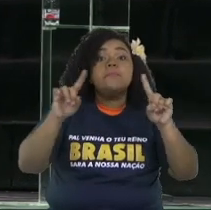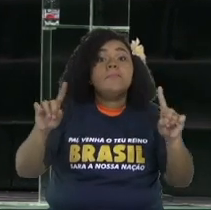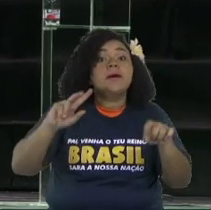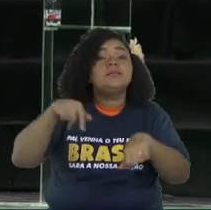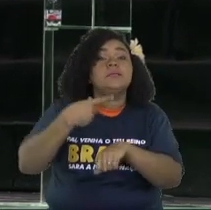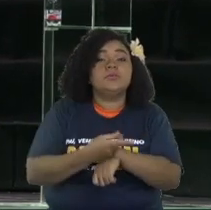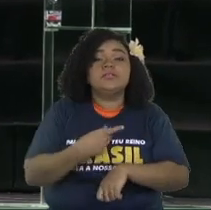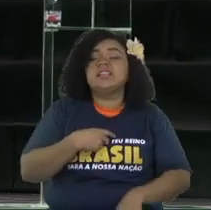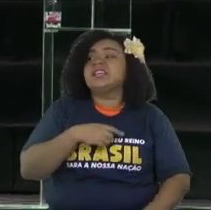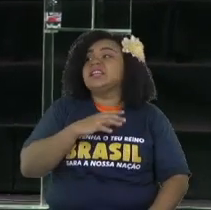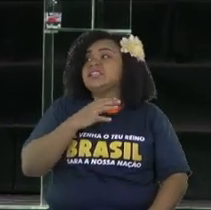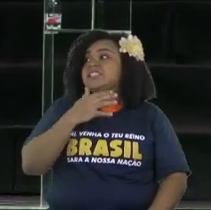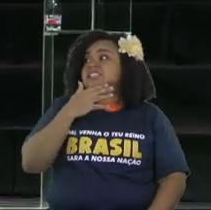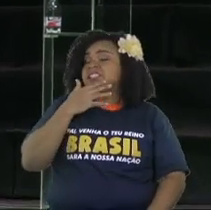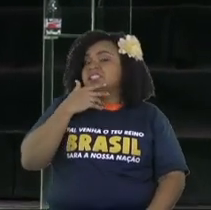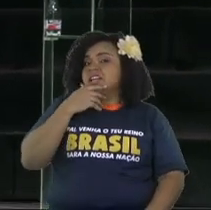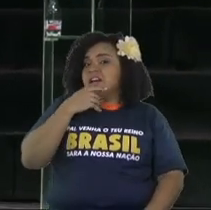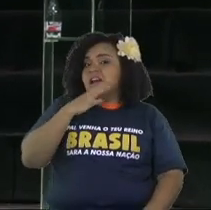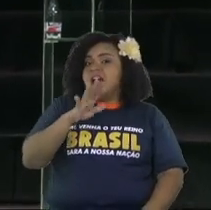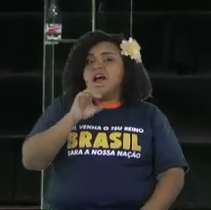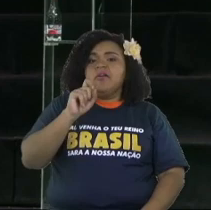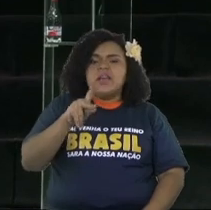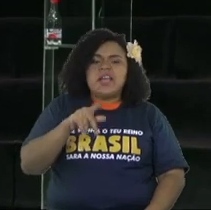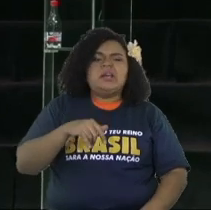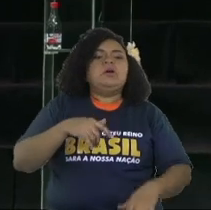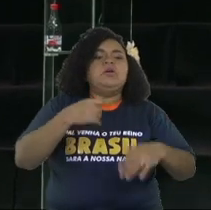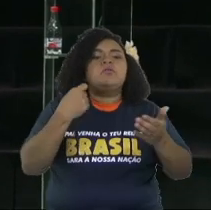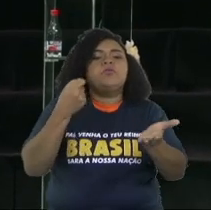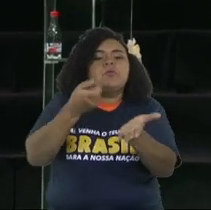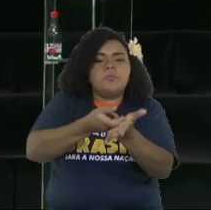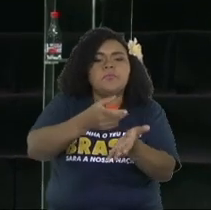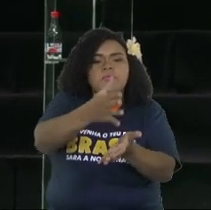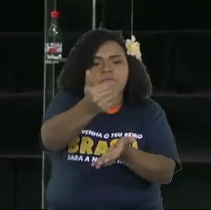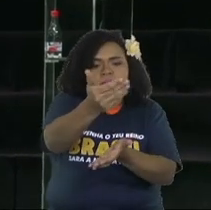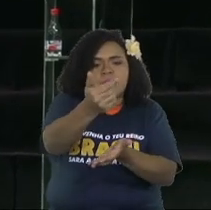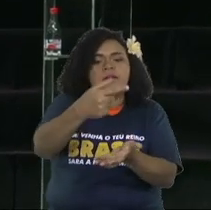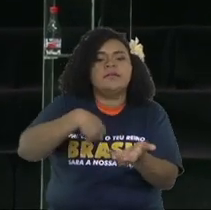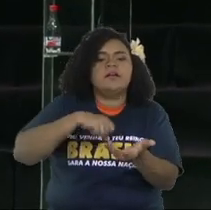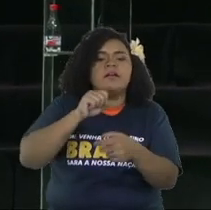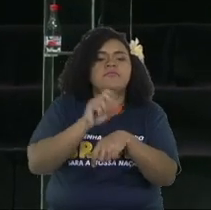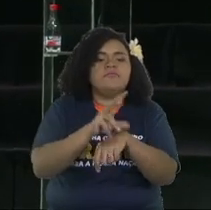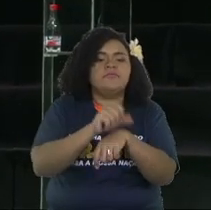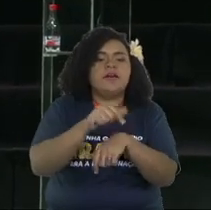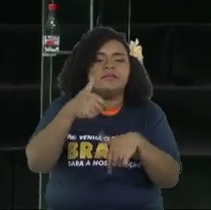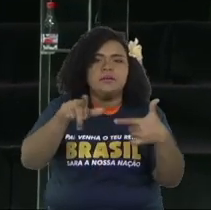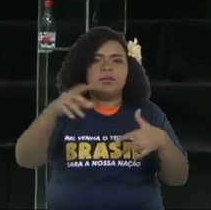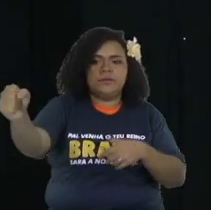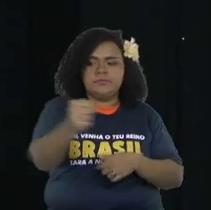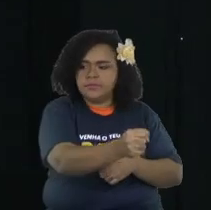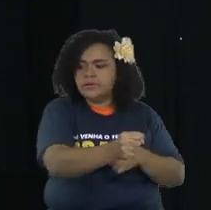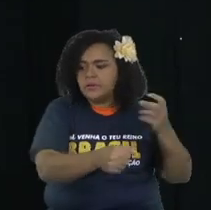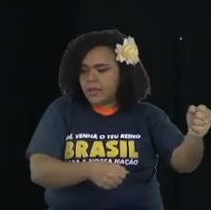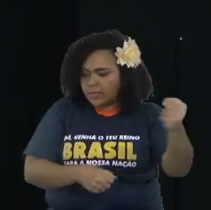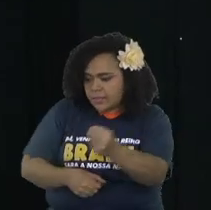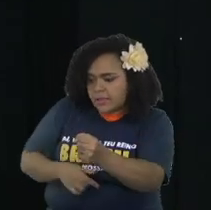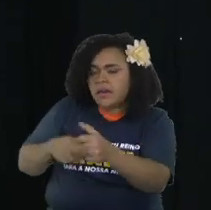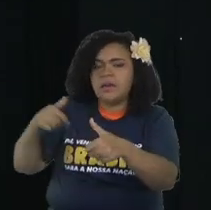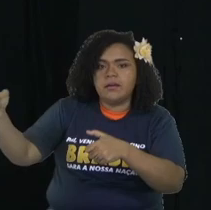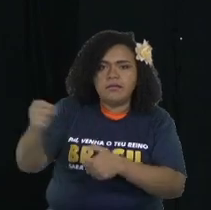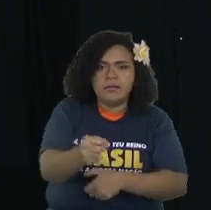he wasn't diligent. There was a small window. All of them had a small window